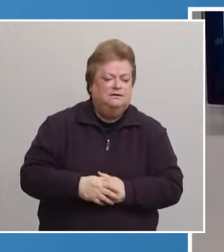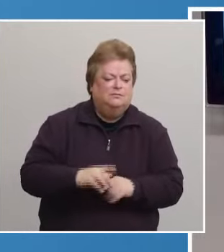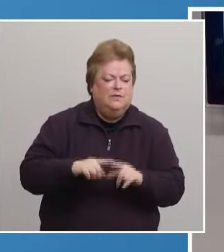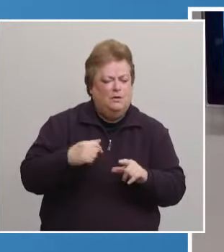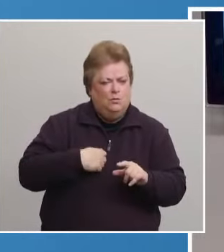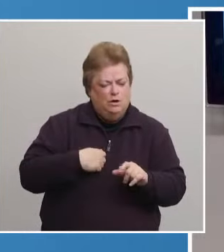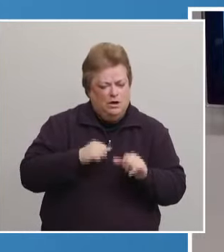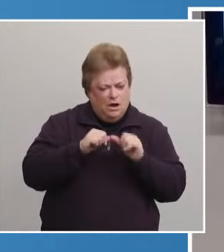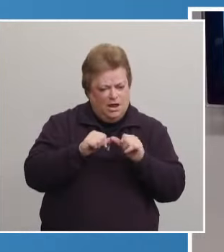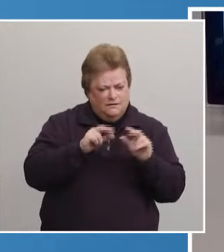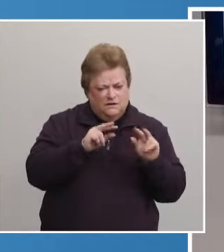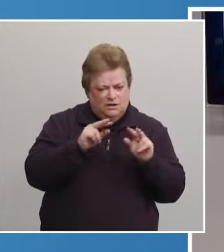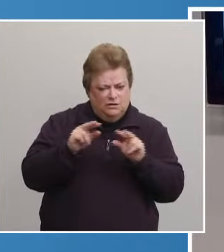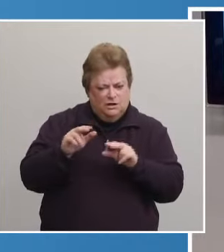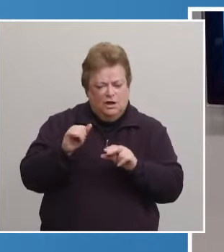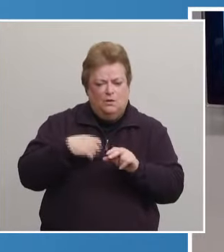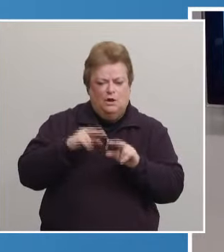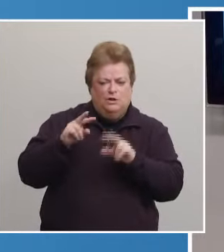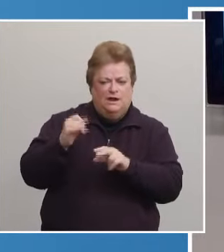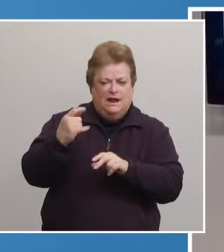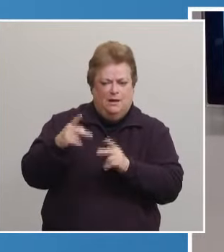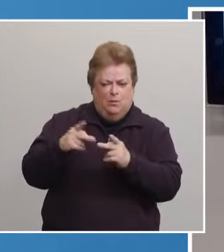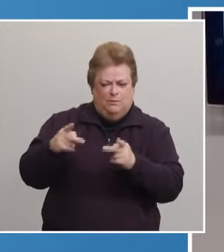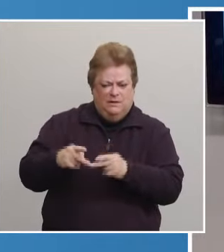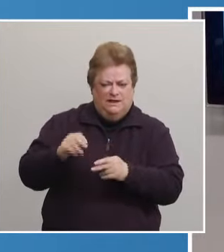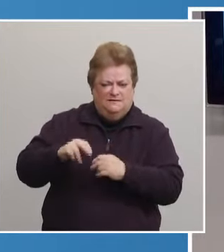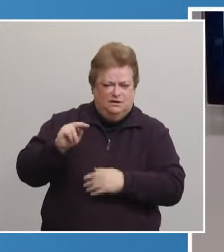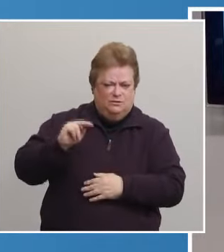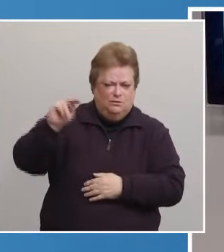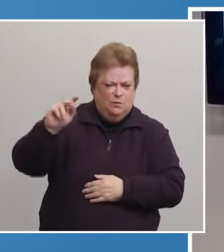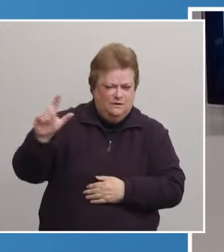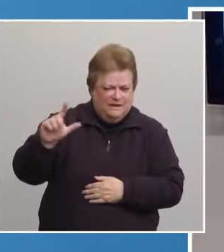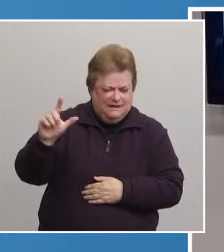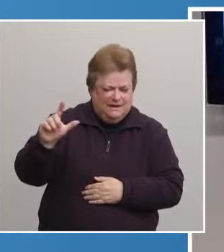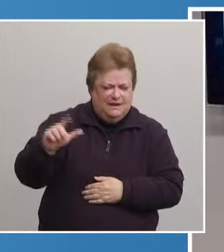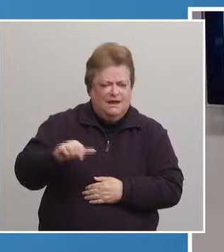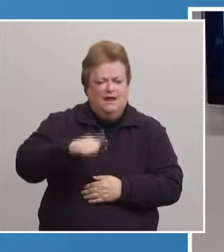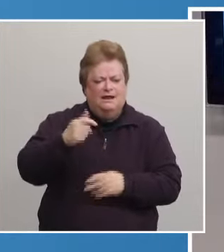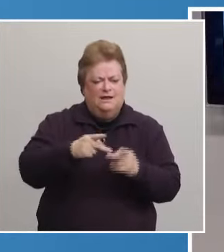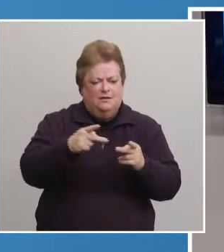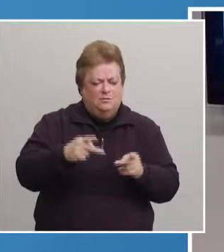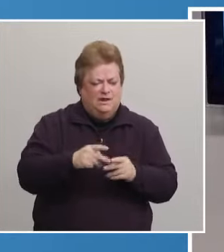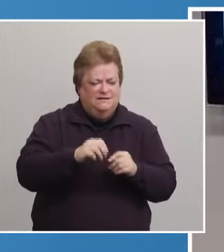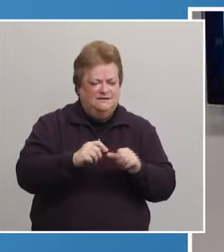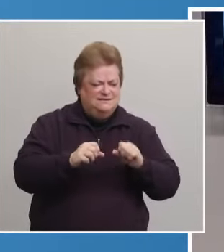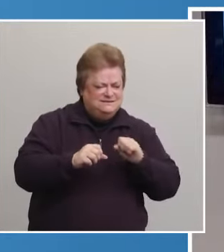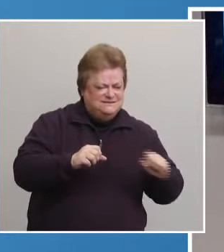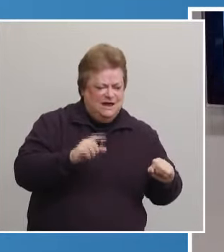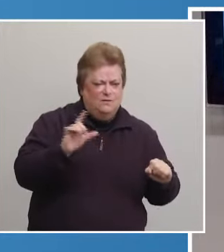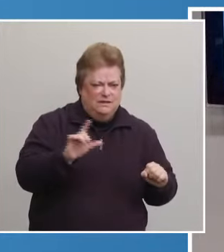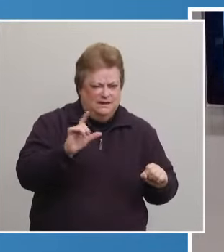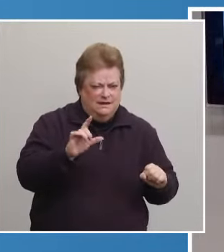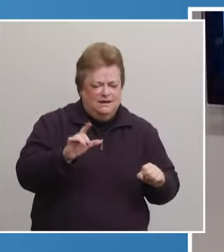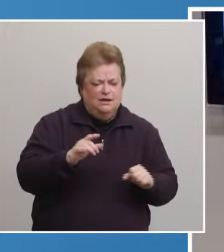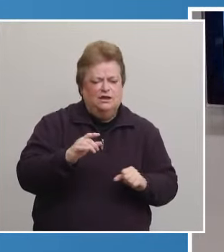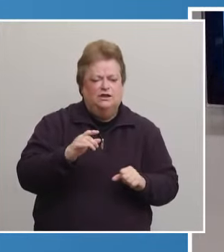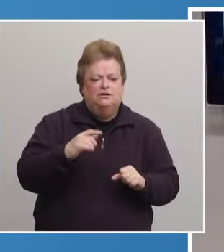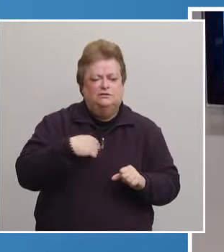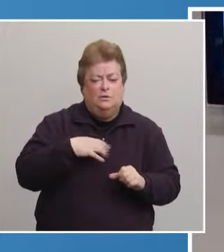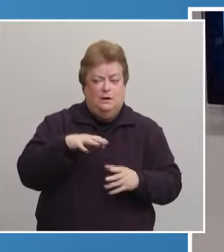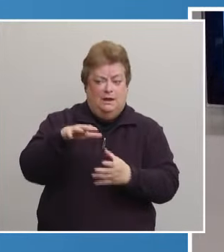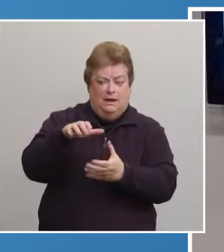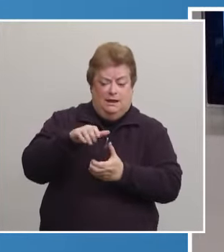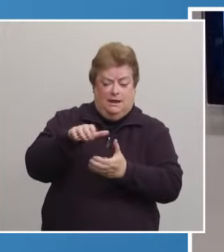looking. We're looking at a site in North Lincoln right now. We're looking at another site in South Lincoln. So as more vaccine is available,